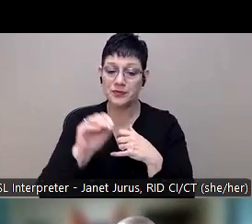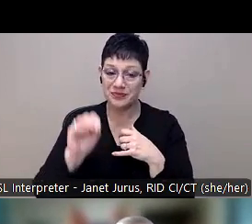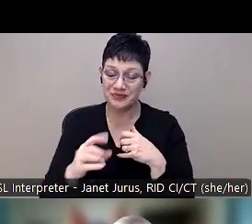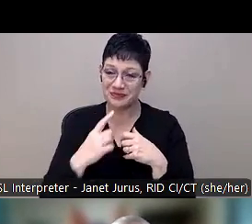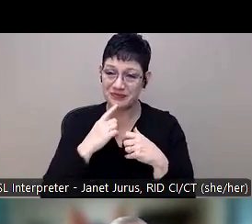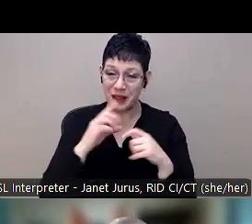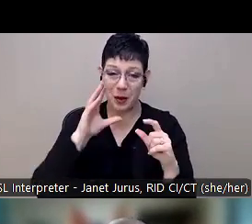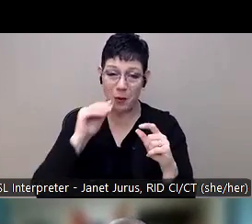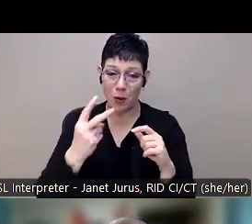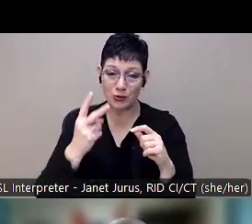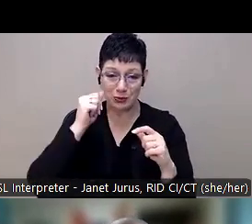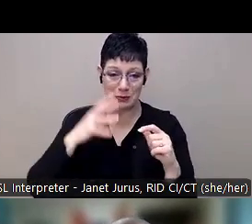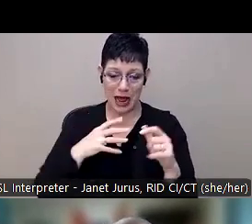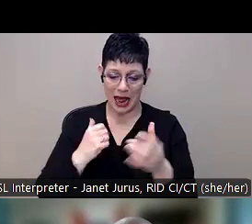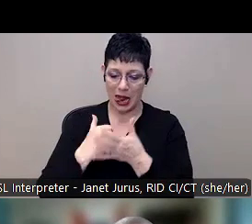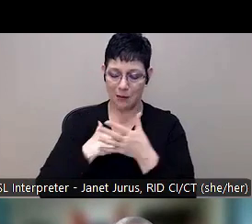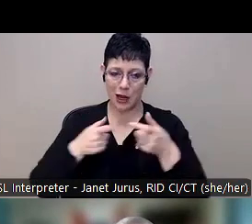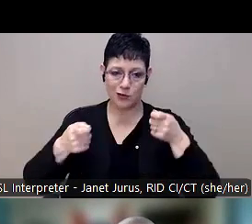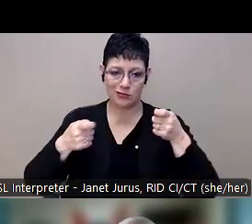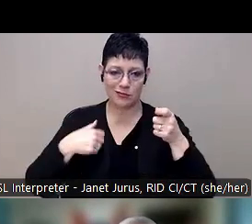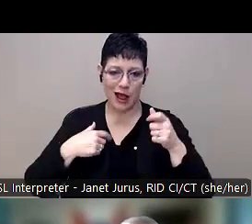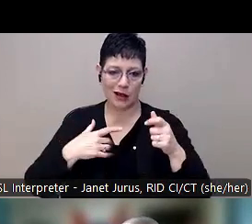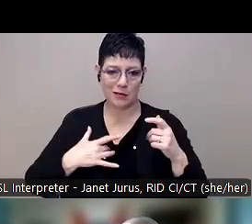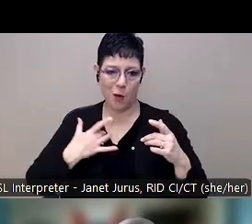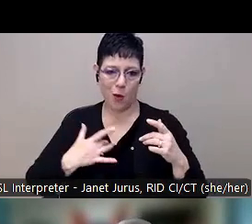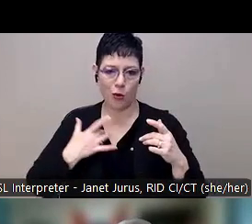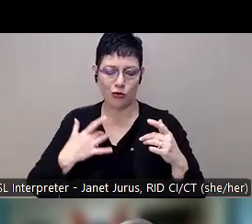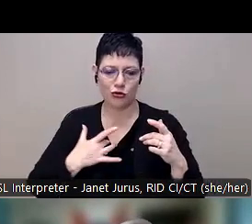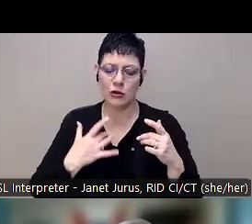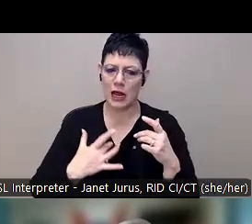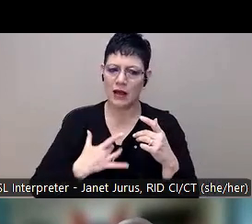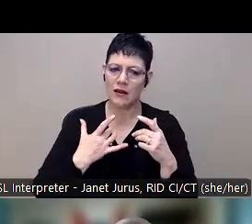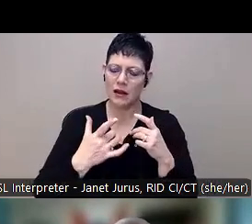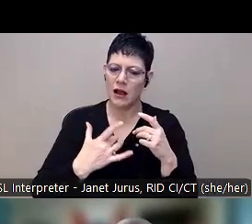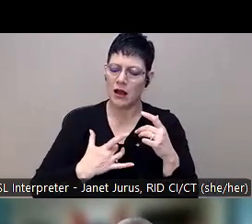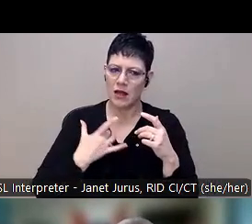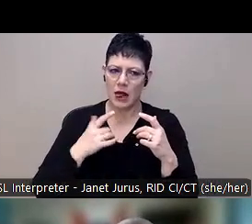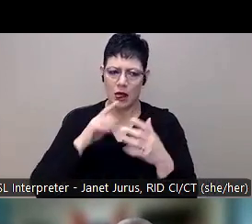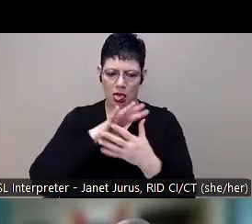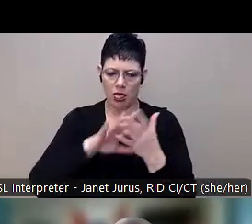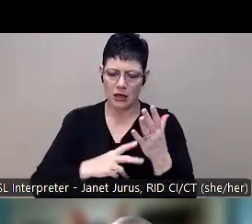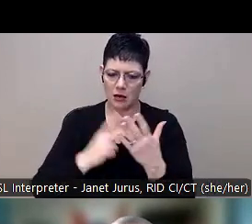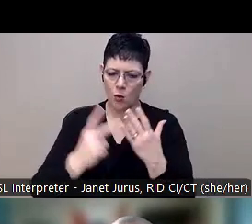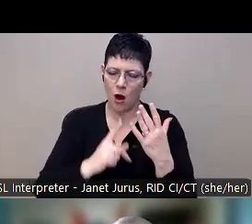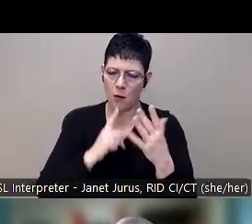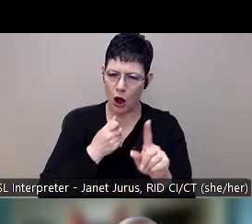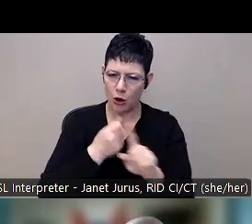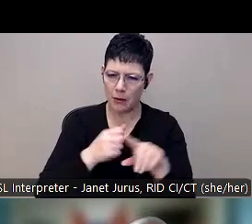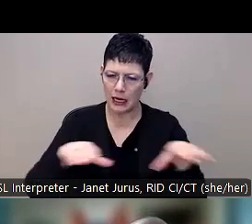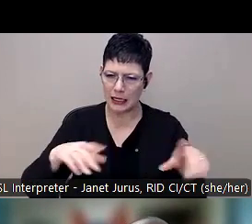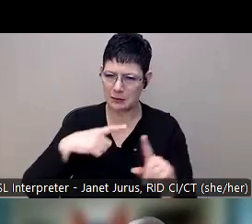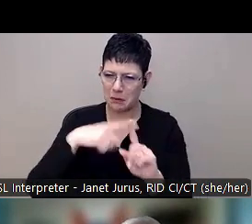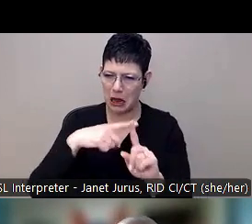recognize and manage my emotions. So I feel like these programs are making a positive difference in the lives of these kids. Um,